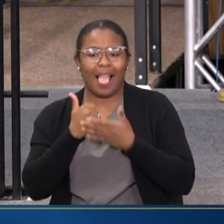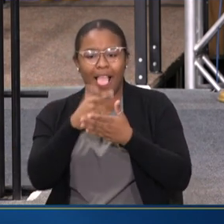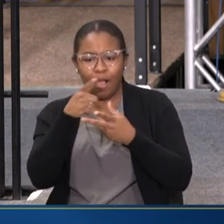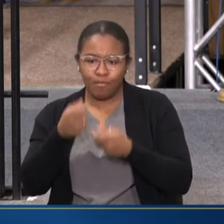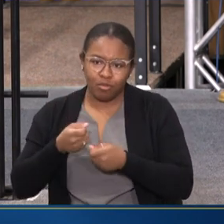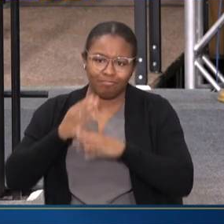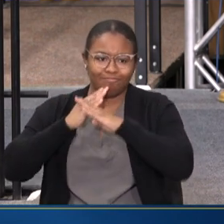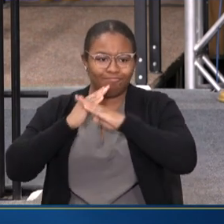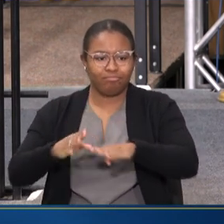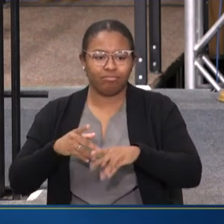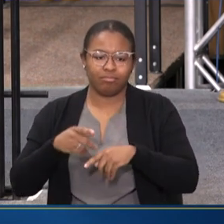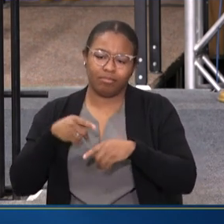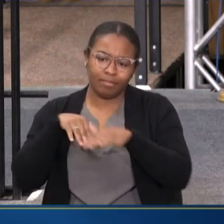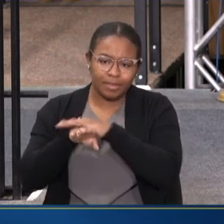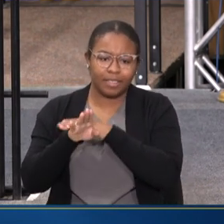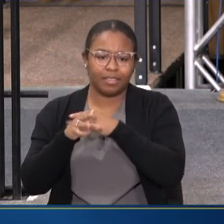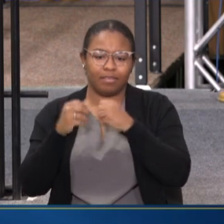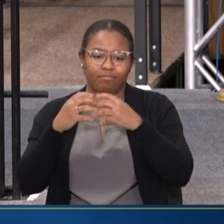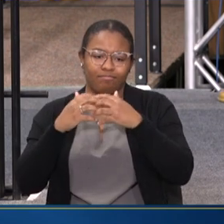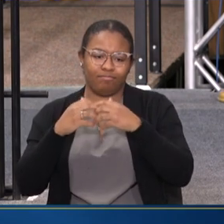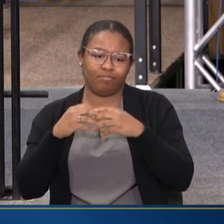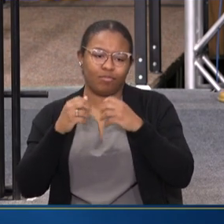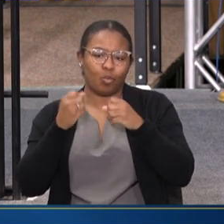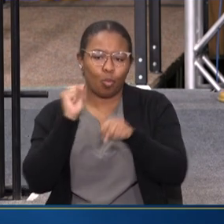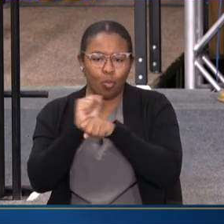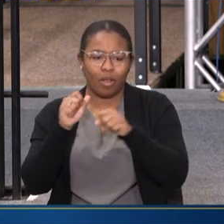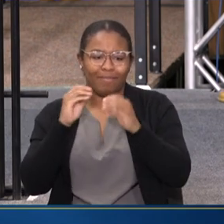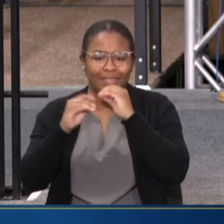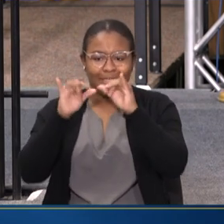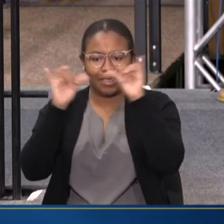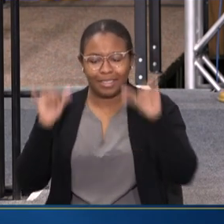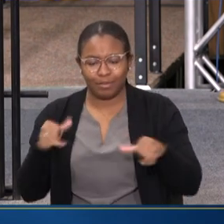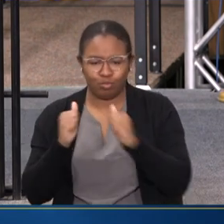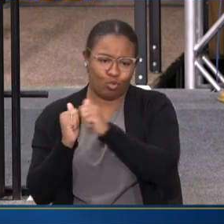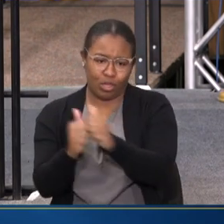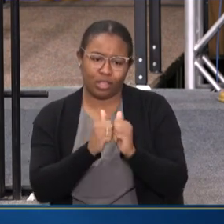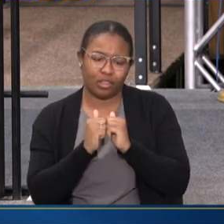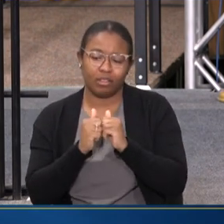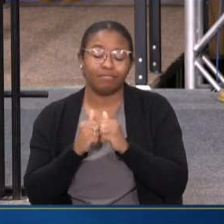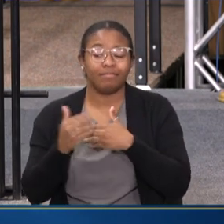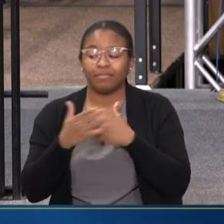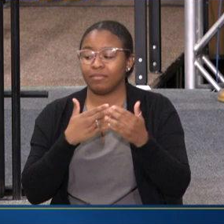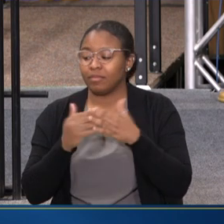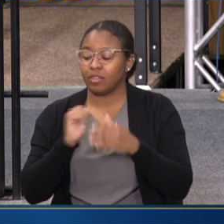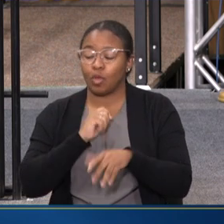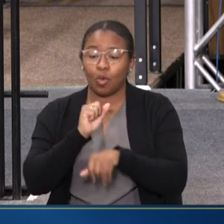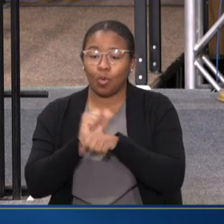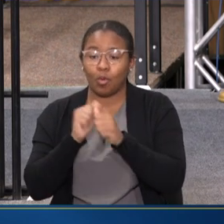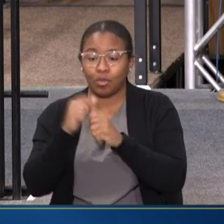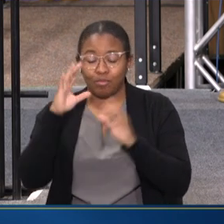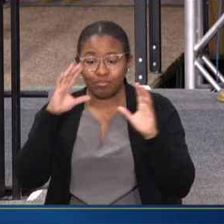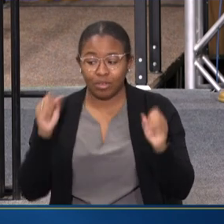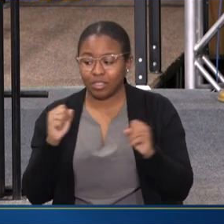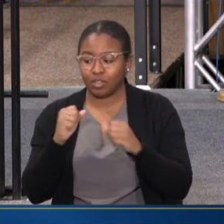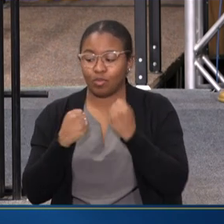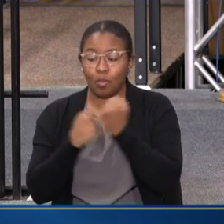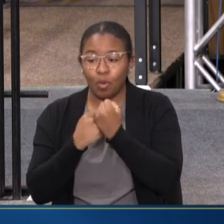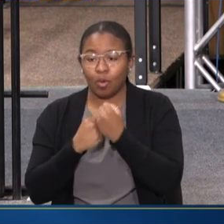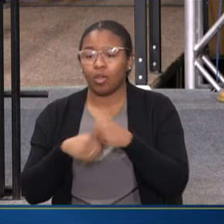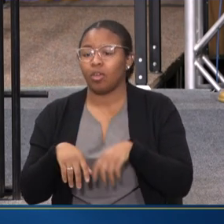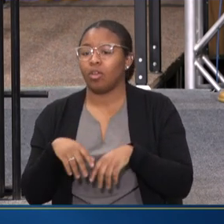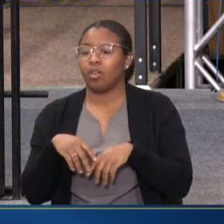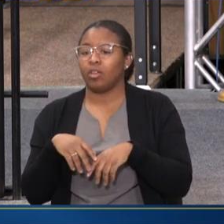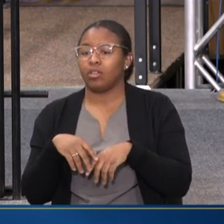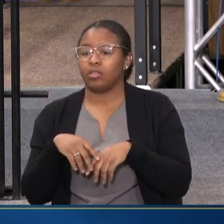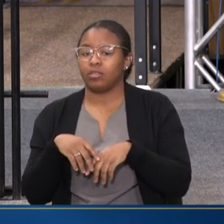IT. AND SO LET'S WORK THIS TOGETHER. AND SO WHETHER IT'S THE WORK THAT WE DID WITH THE PRESIDENT'S SUPPORT TO MORE